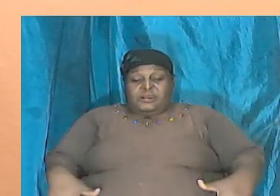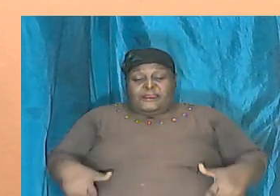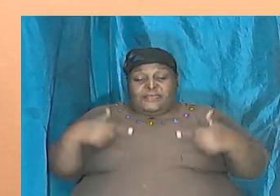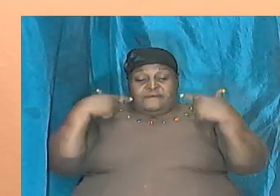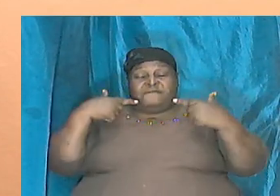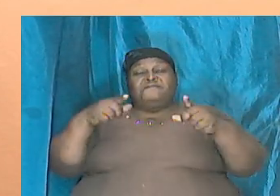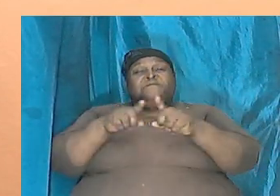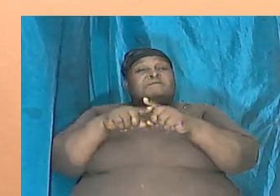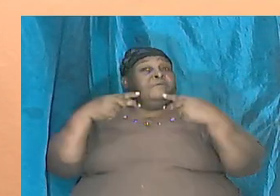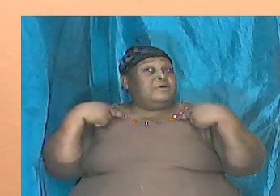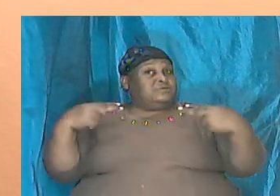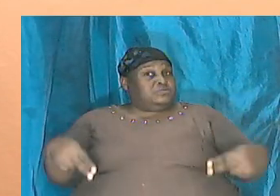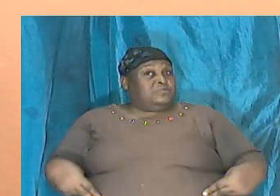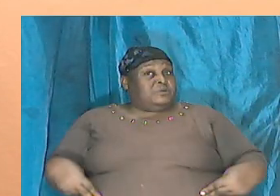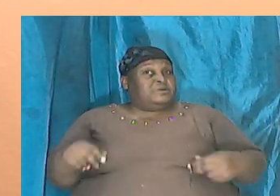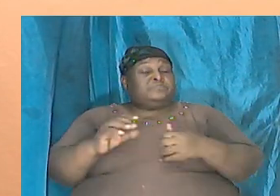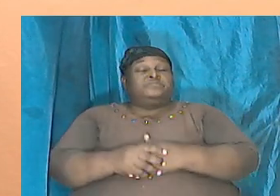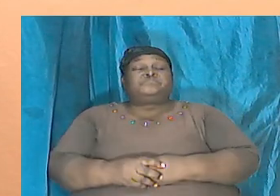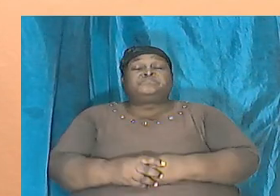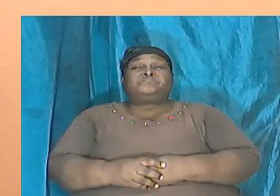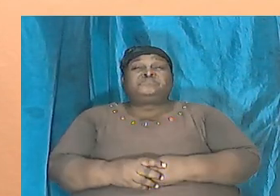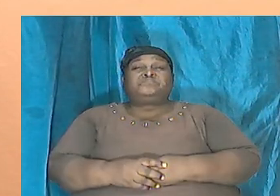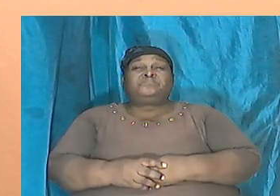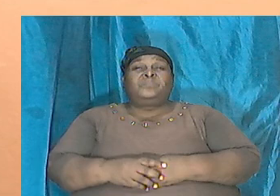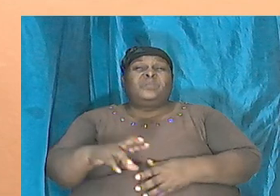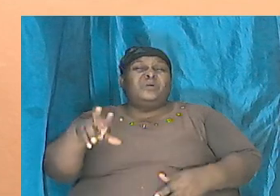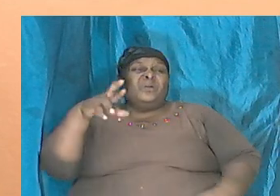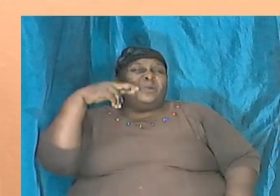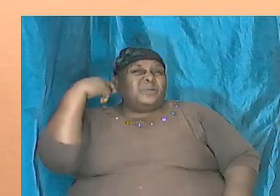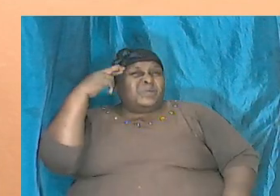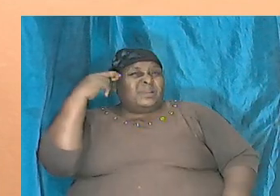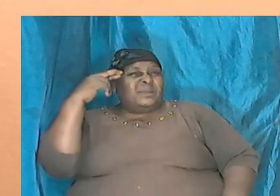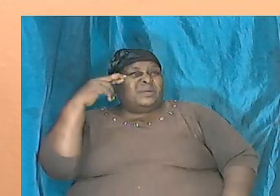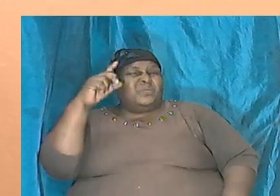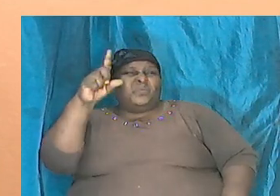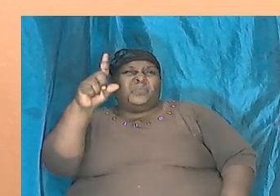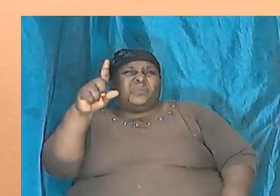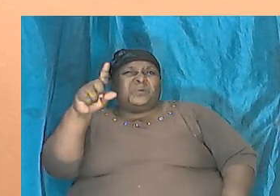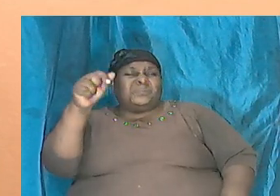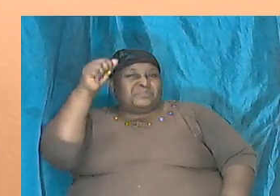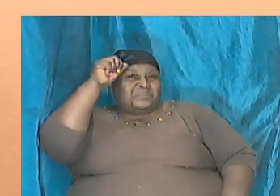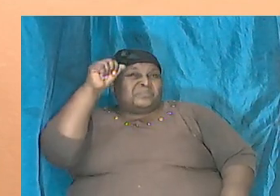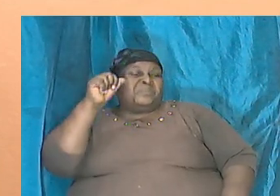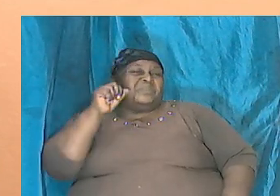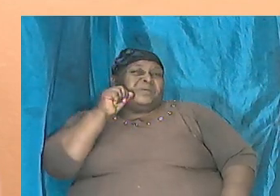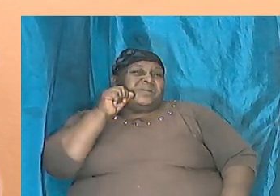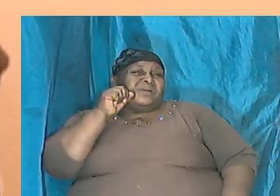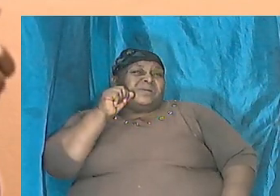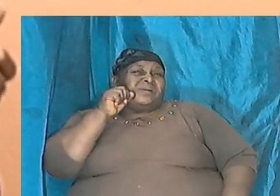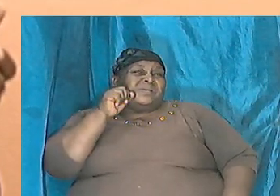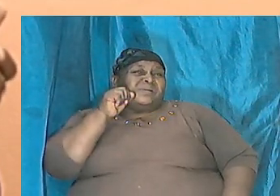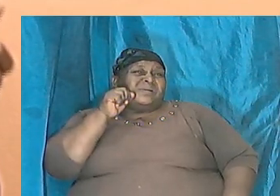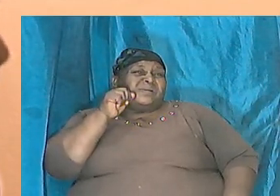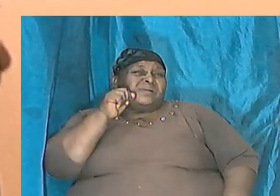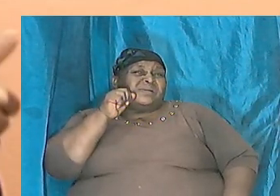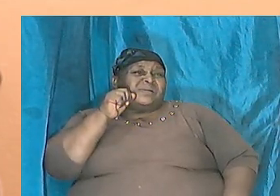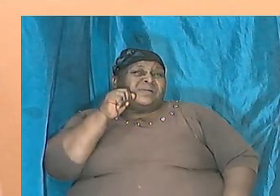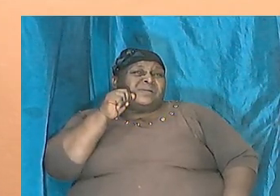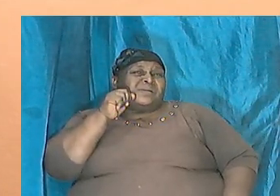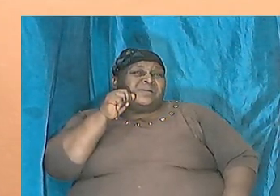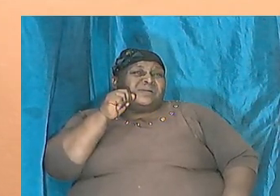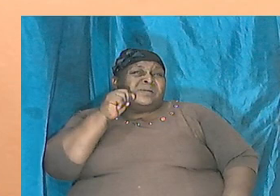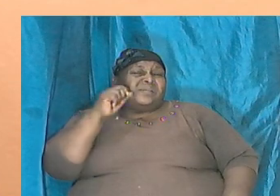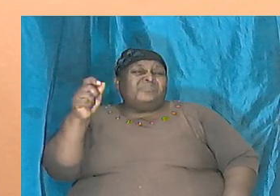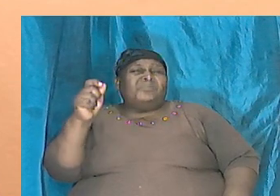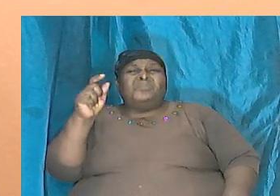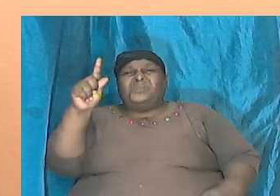realize that each one of us as adult humans have a couple of pints